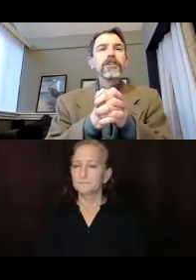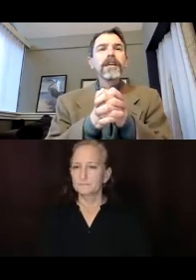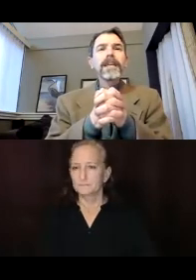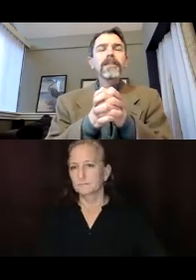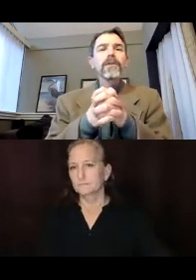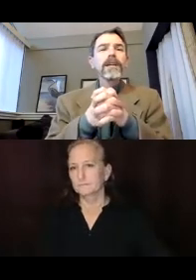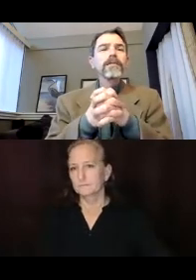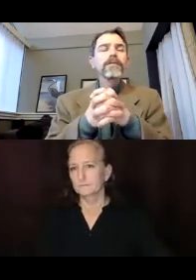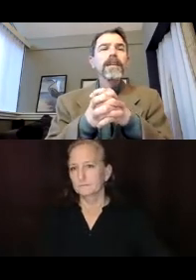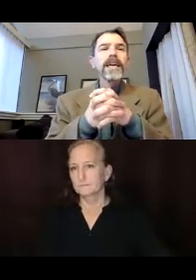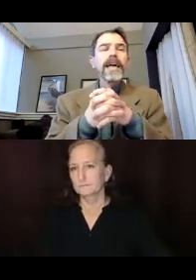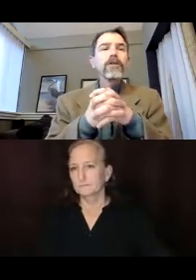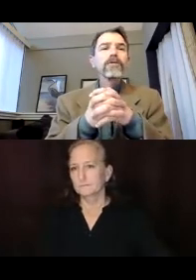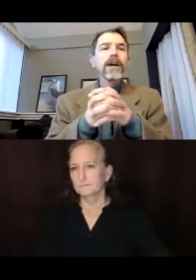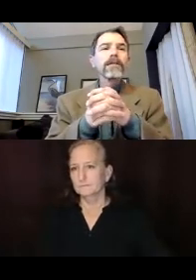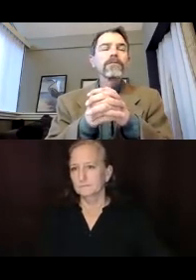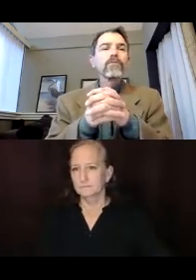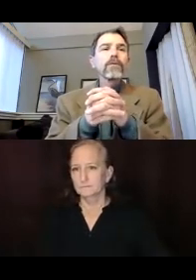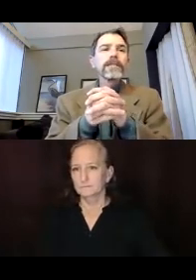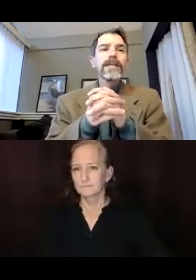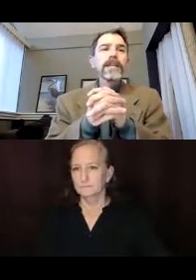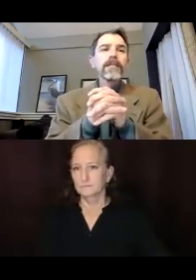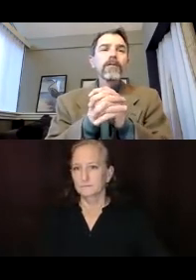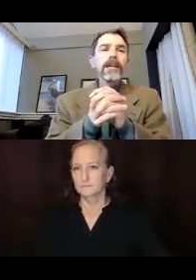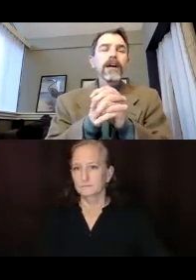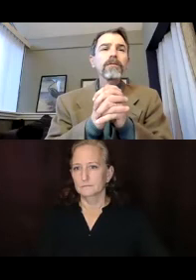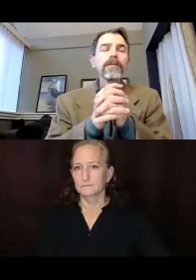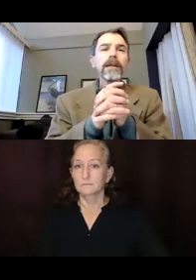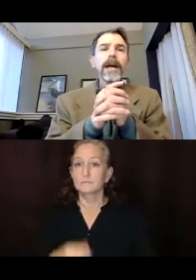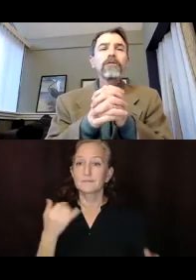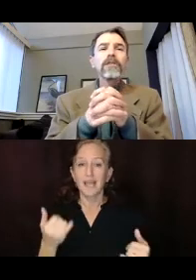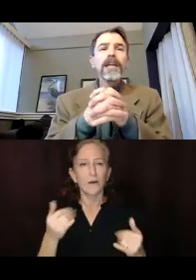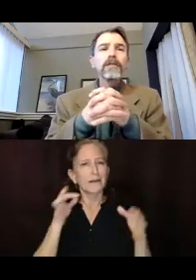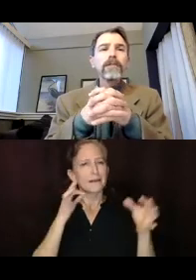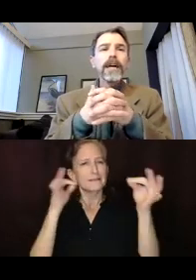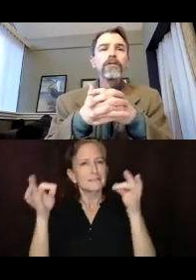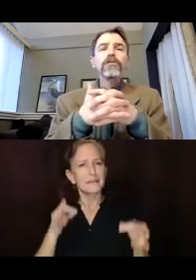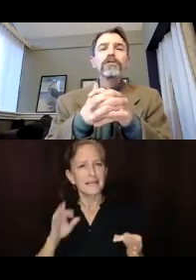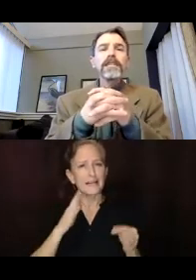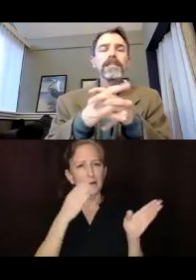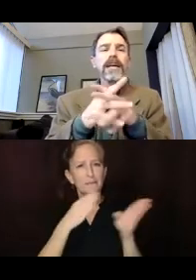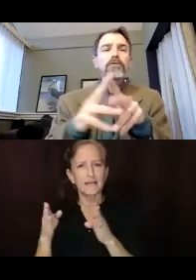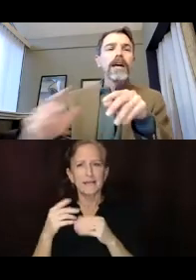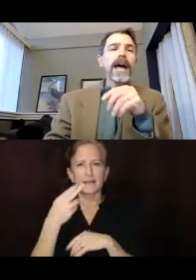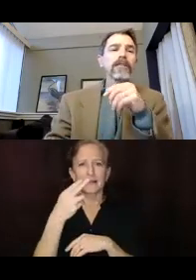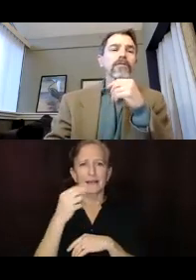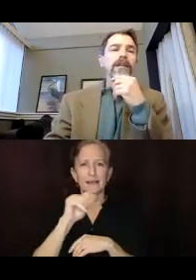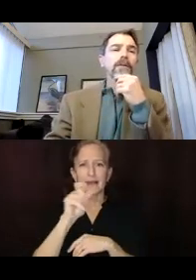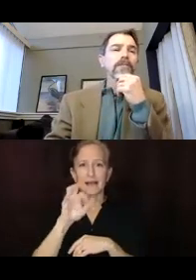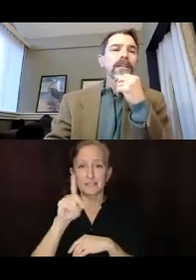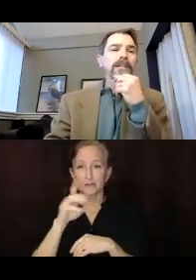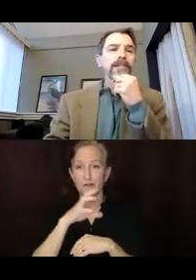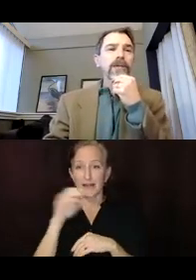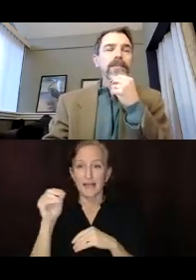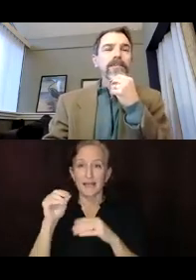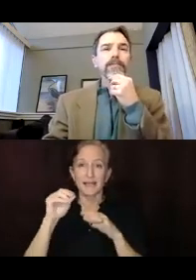Here, and then I just want to lay it out, uh, what we did. So, in our Hazards and Climate Plan, there are 13 natural hazards that are